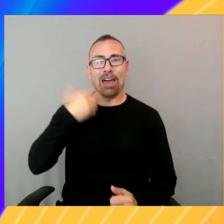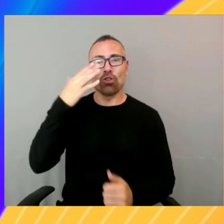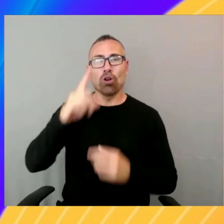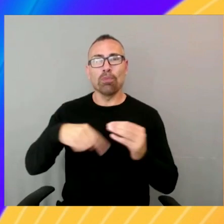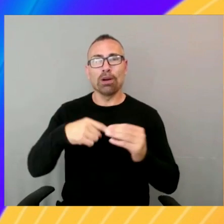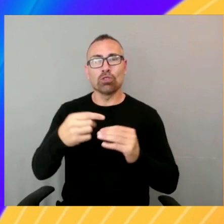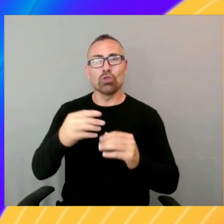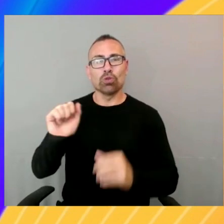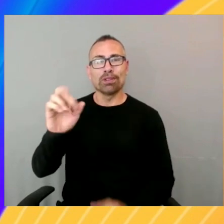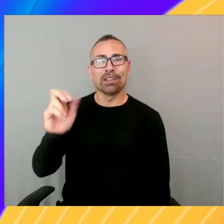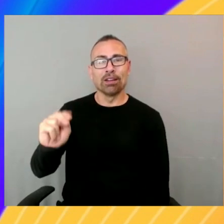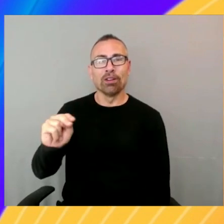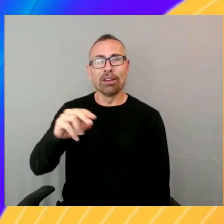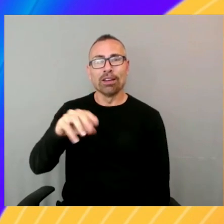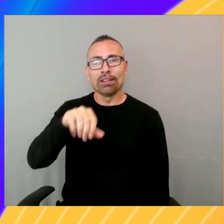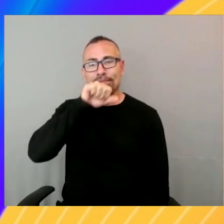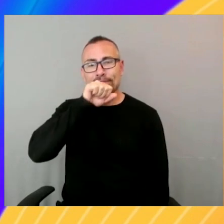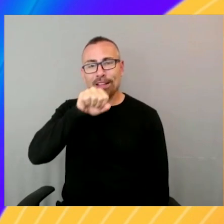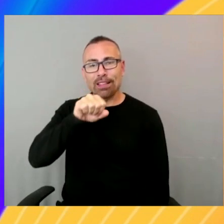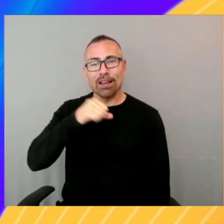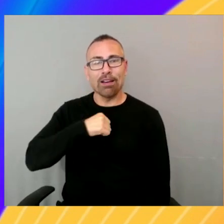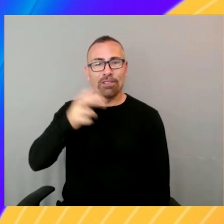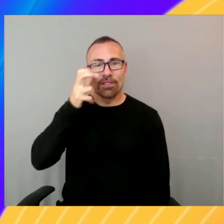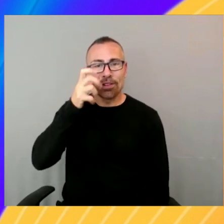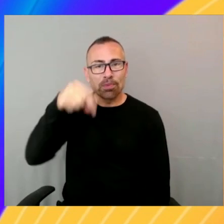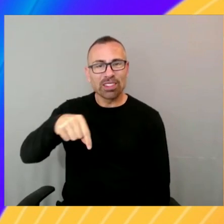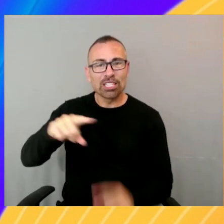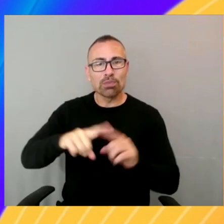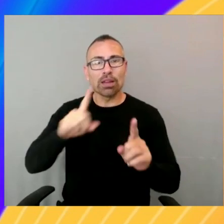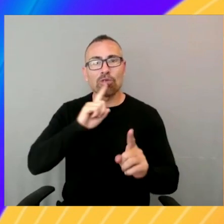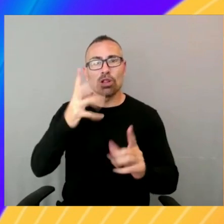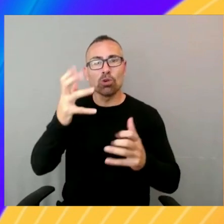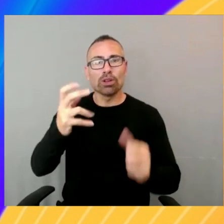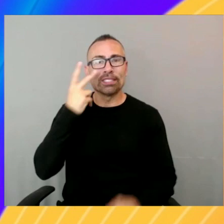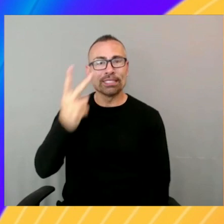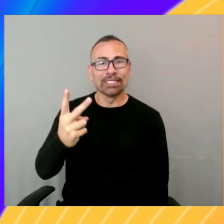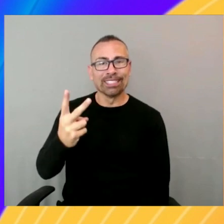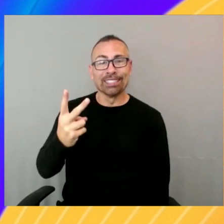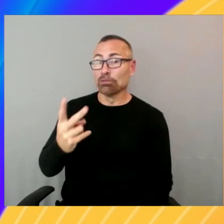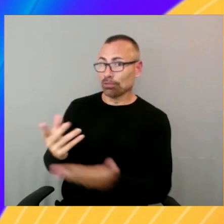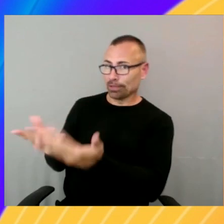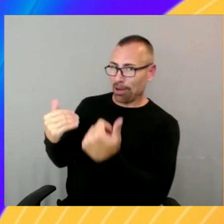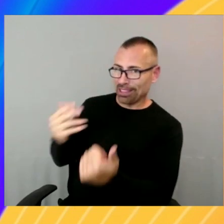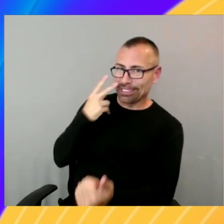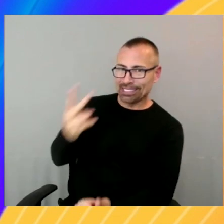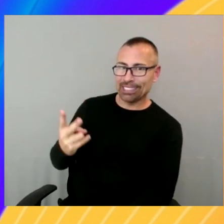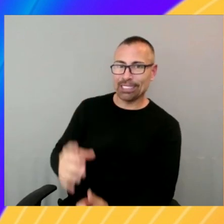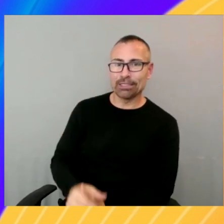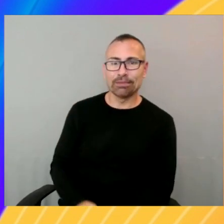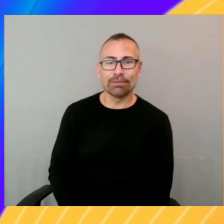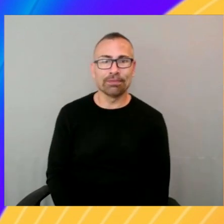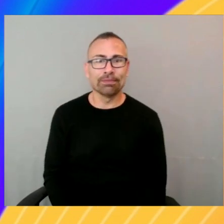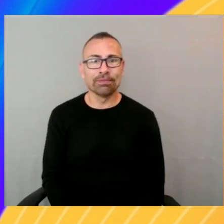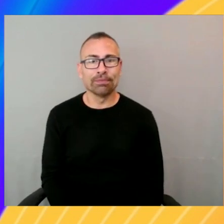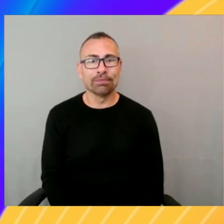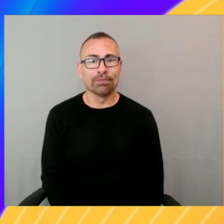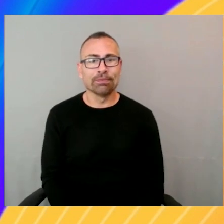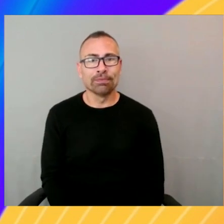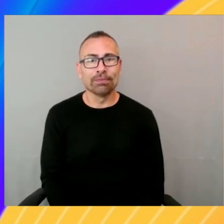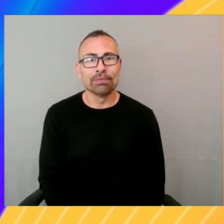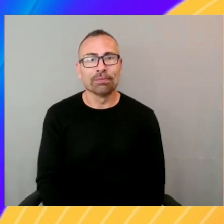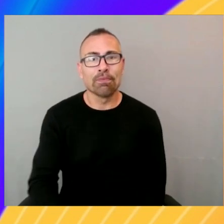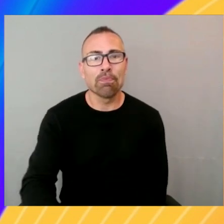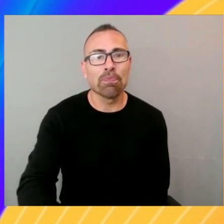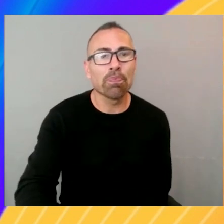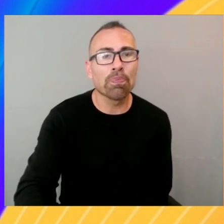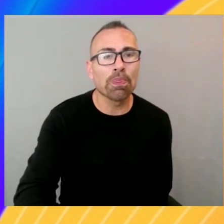really, really want to see it. We talked about Bedrock creating its own demo. So let's see that. Yeah. So what I have here is, so let me